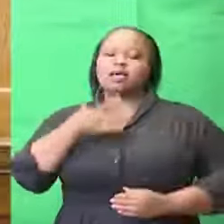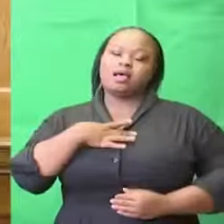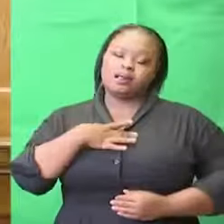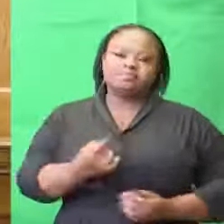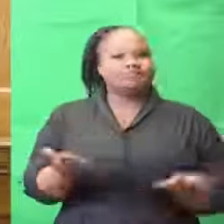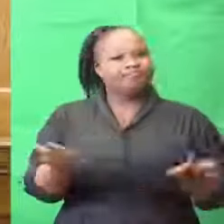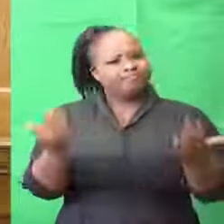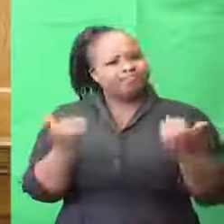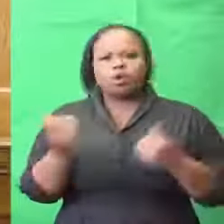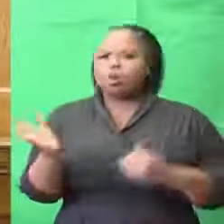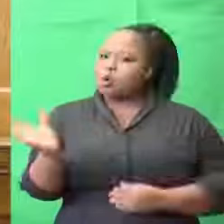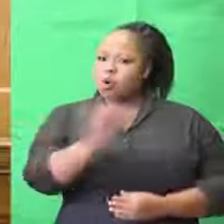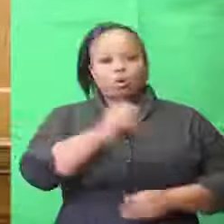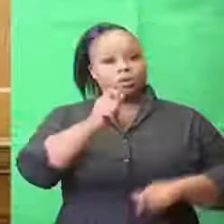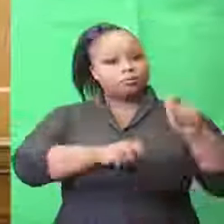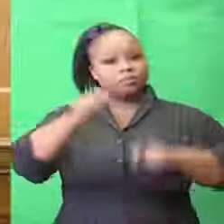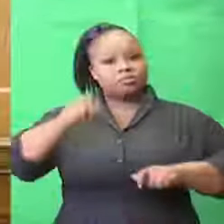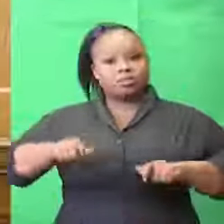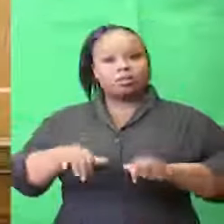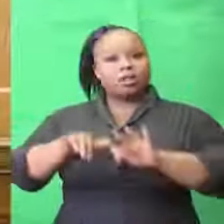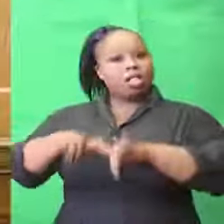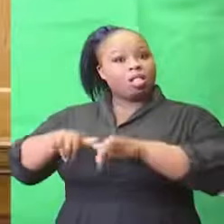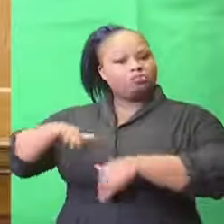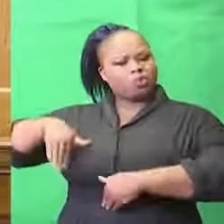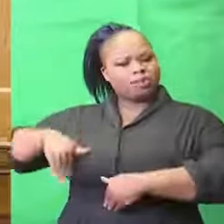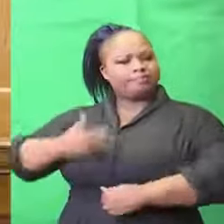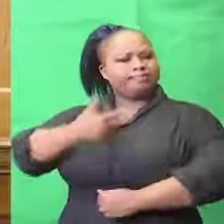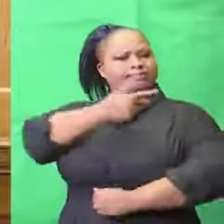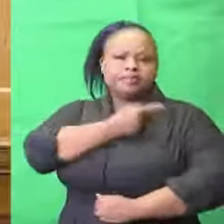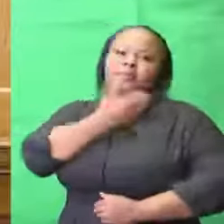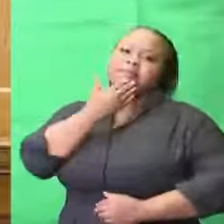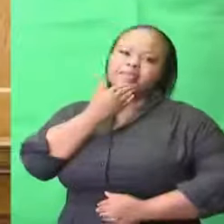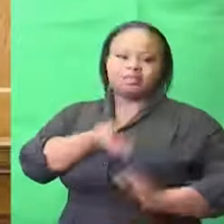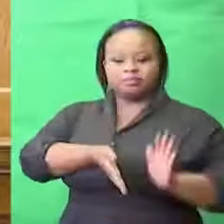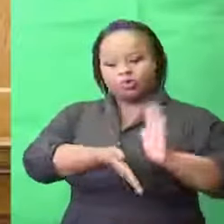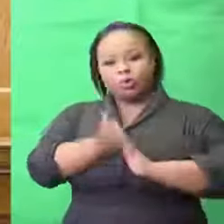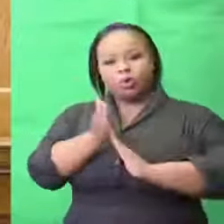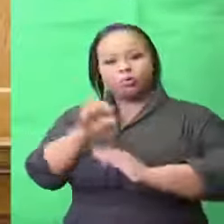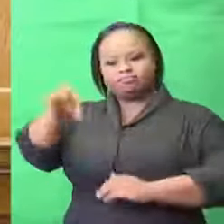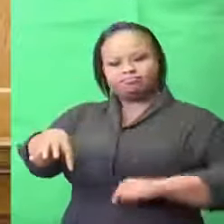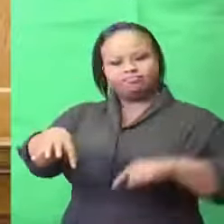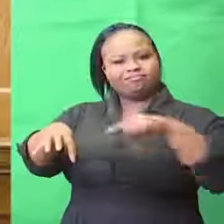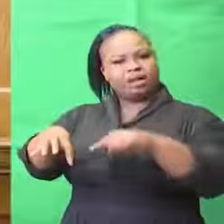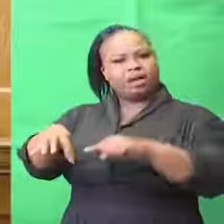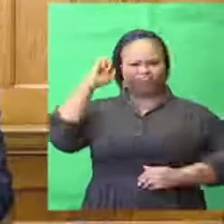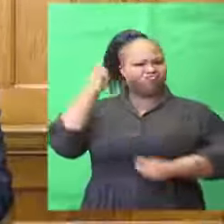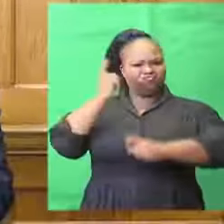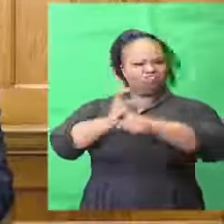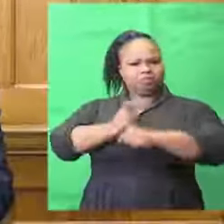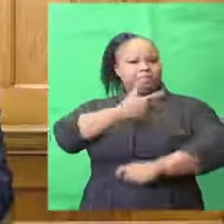person who has not been vaccinated to go to their nearest vaccination station without delay.